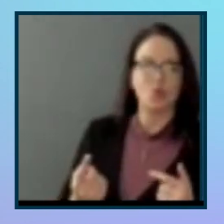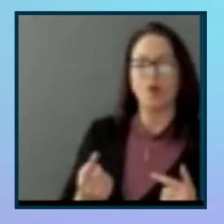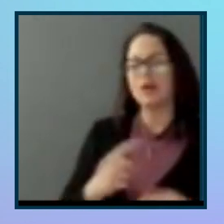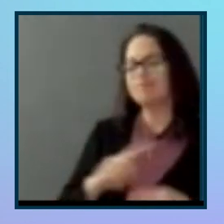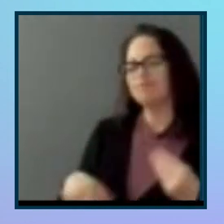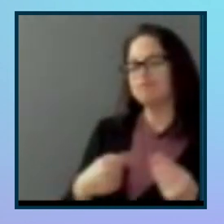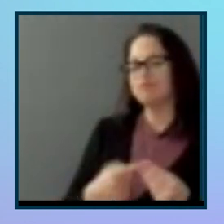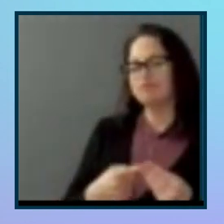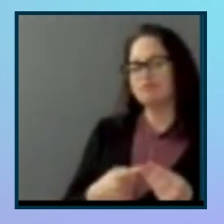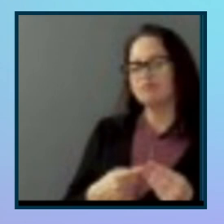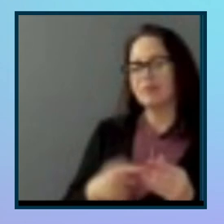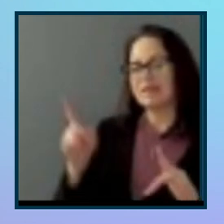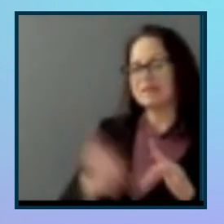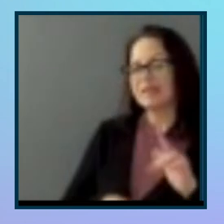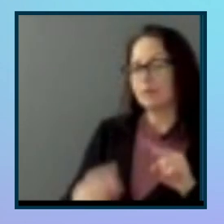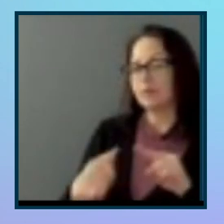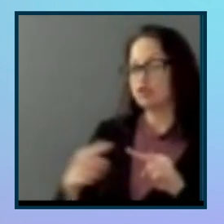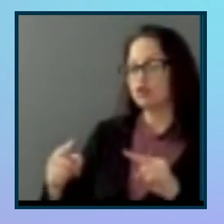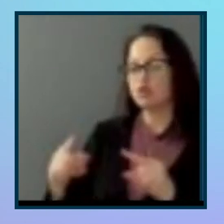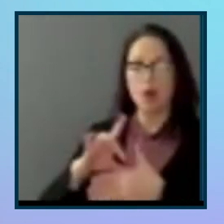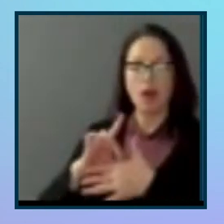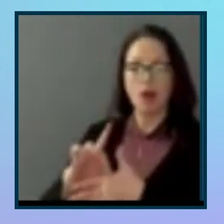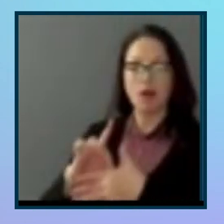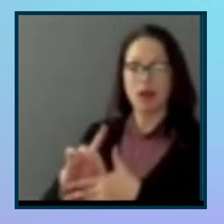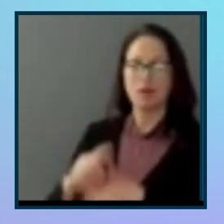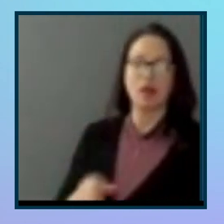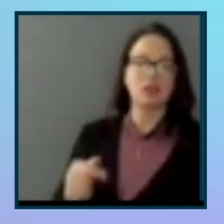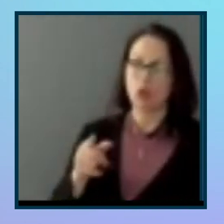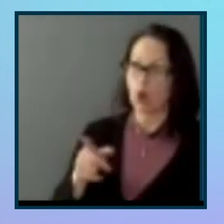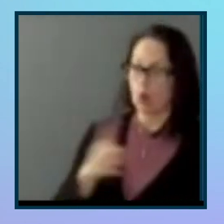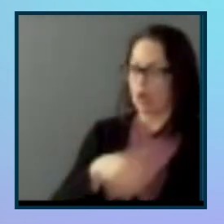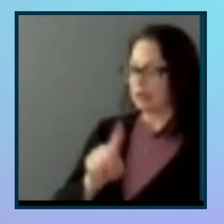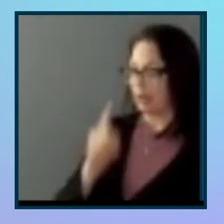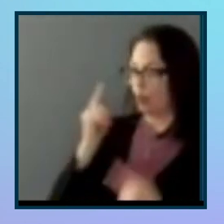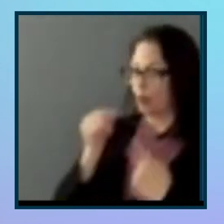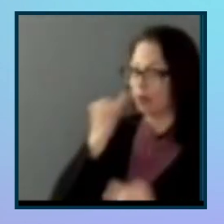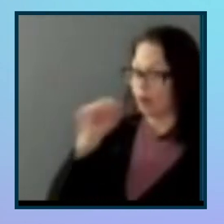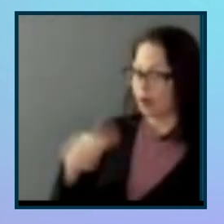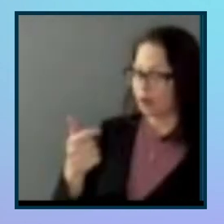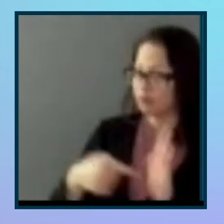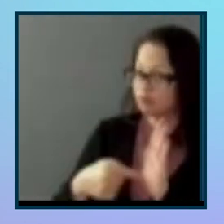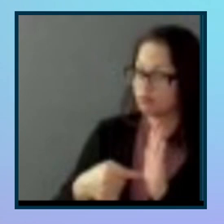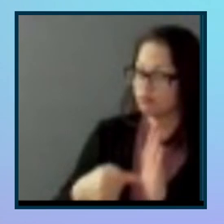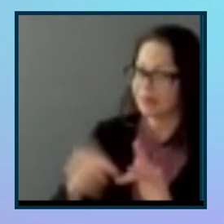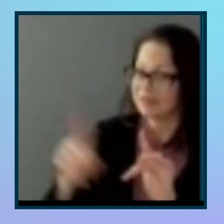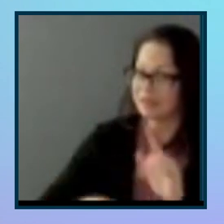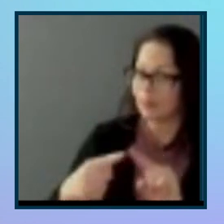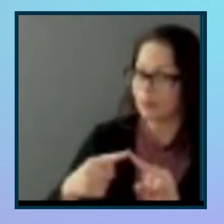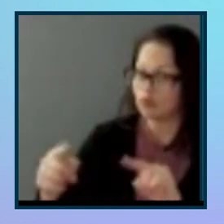um, skip to content. So, um, they were wondering if you had any other examples of utilizing skip to content